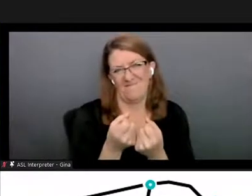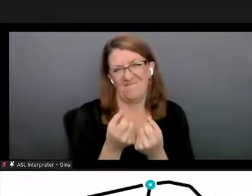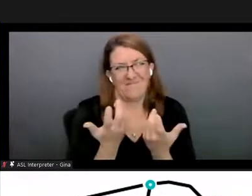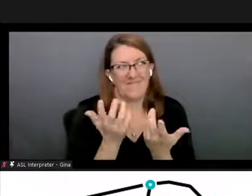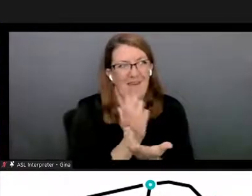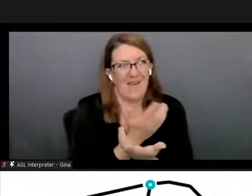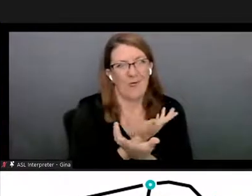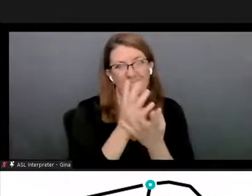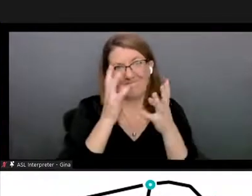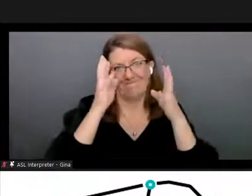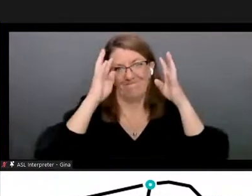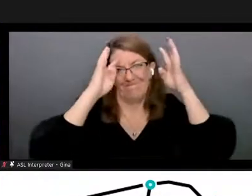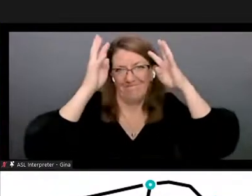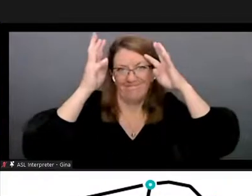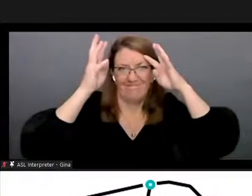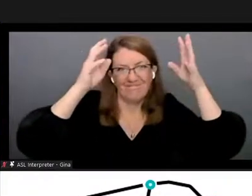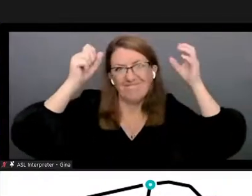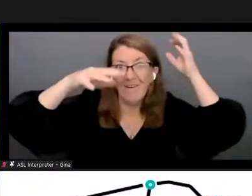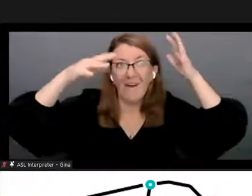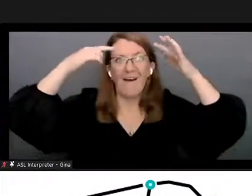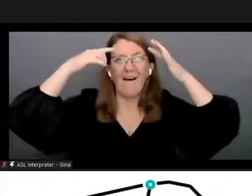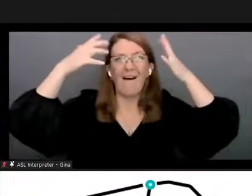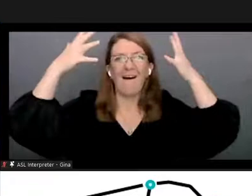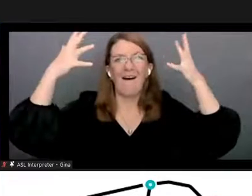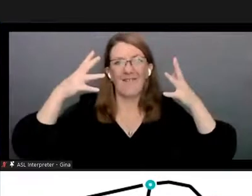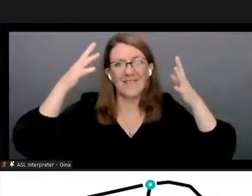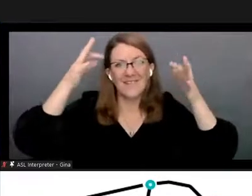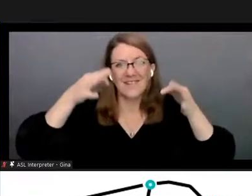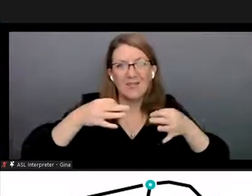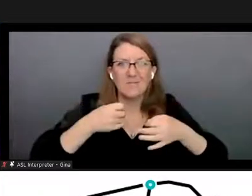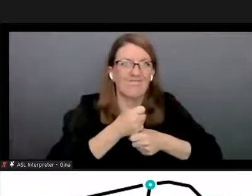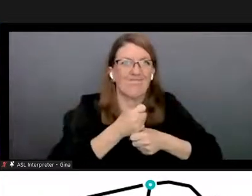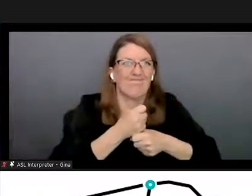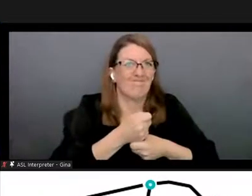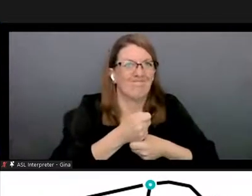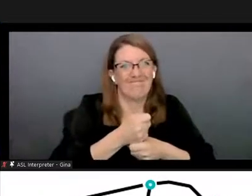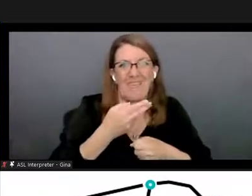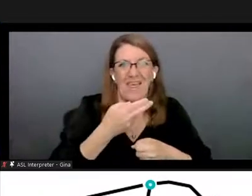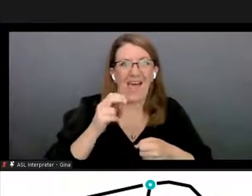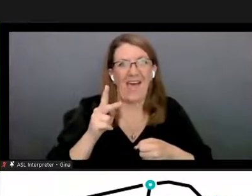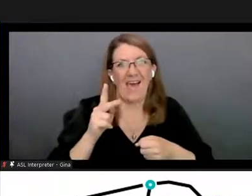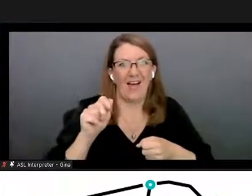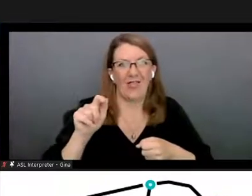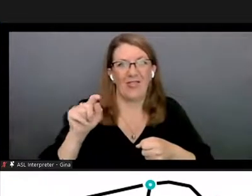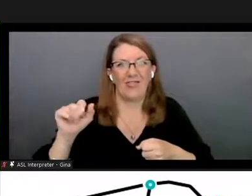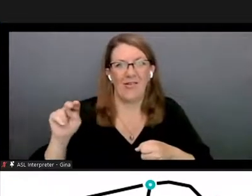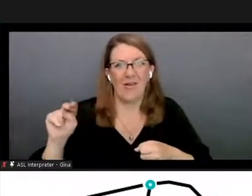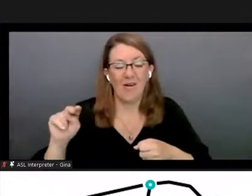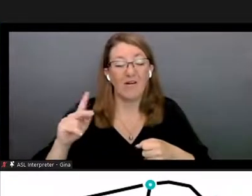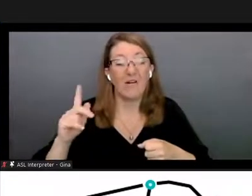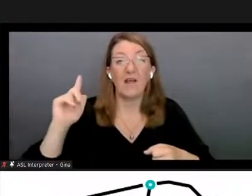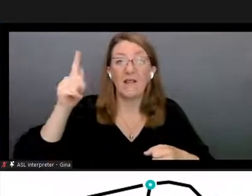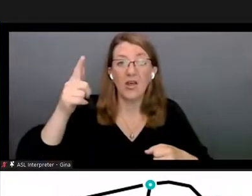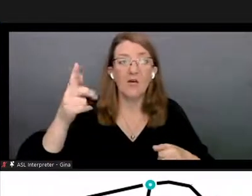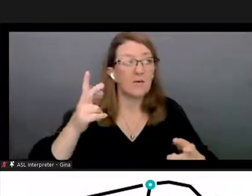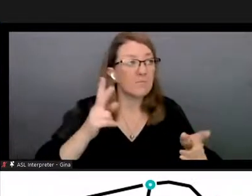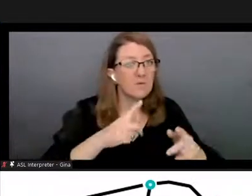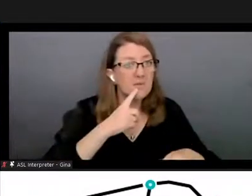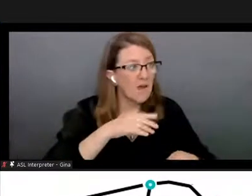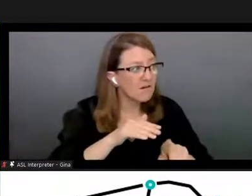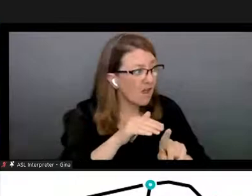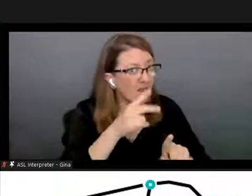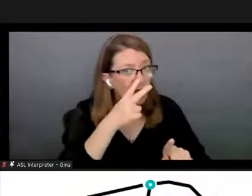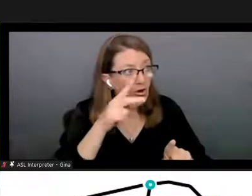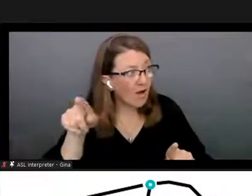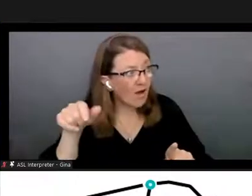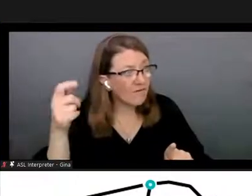brainstorming session our hackathon uh after the fact we were made aware of oh look there's also the kupu app